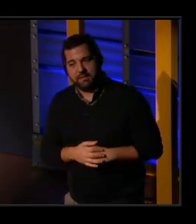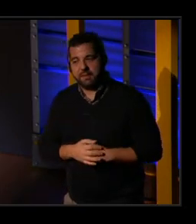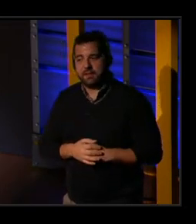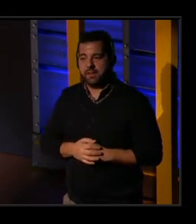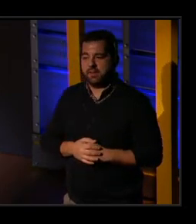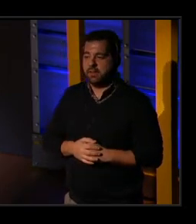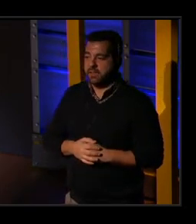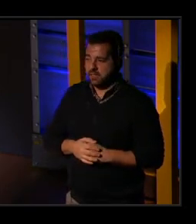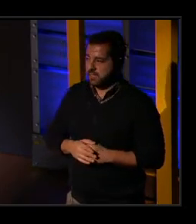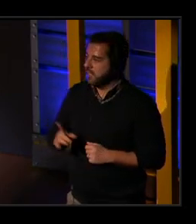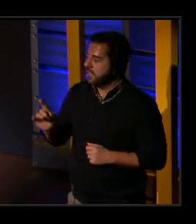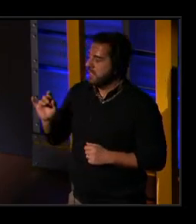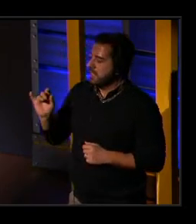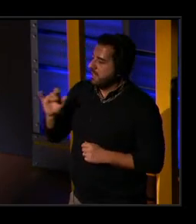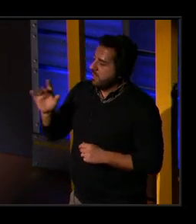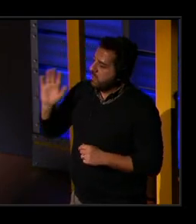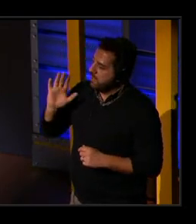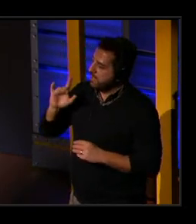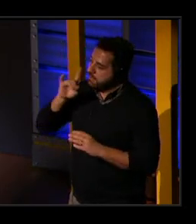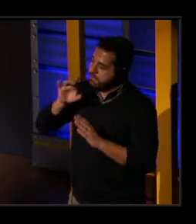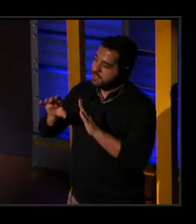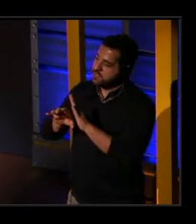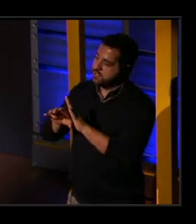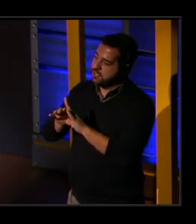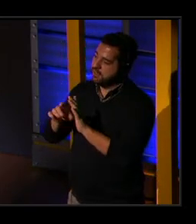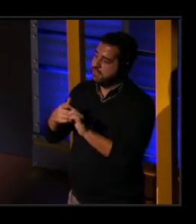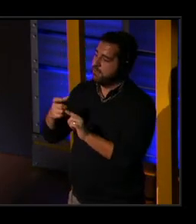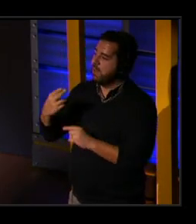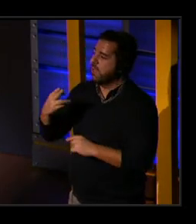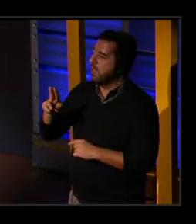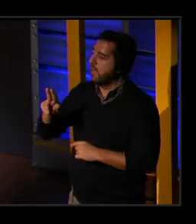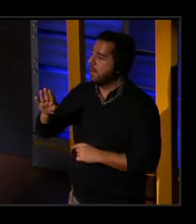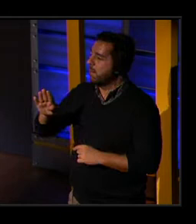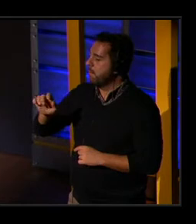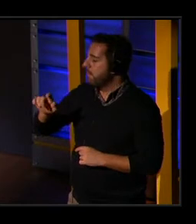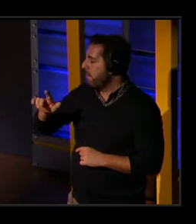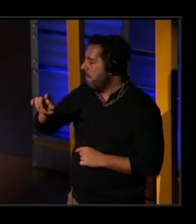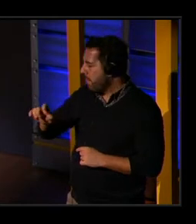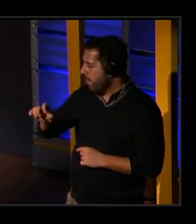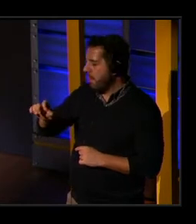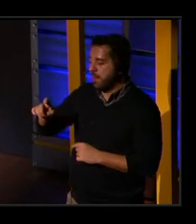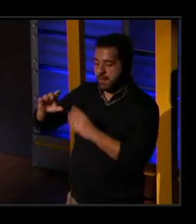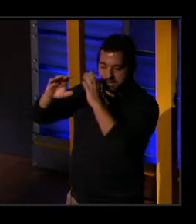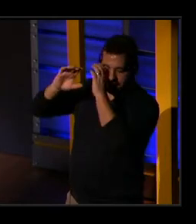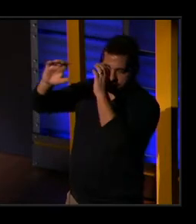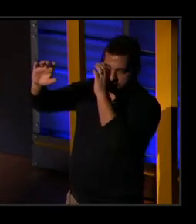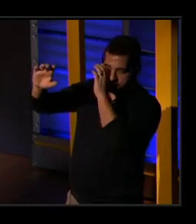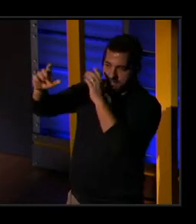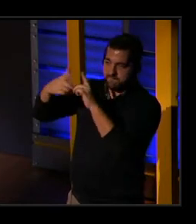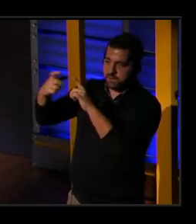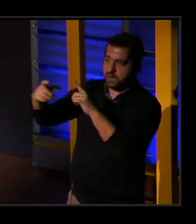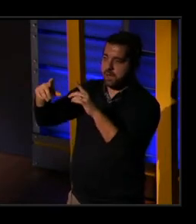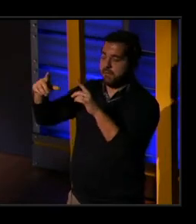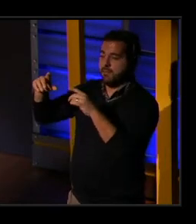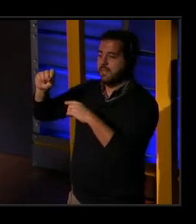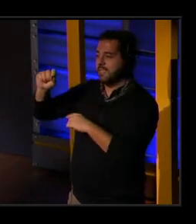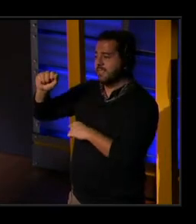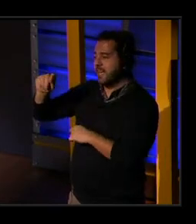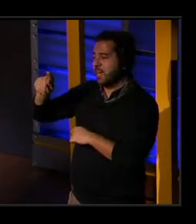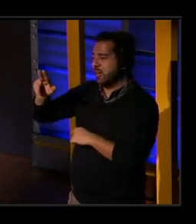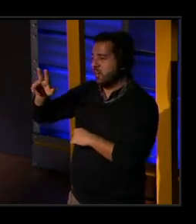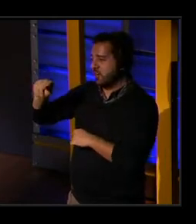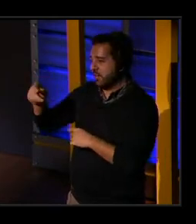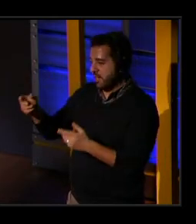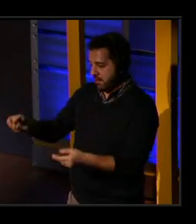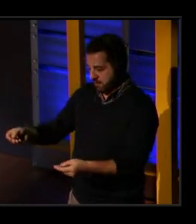So it was a picture from the Hubble of Saturn, and I remember holding it in my hands. And in that moment,